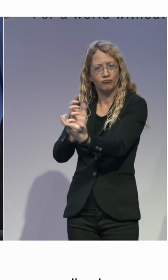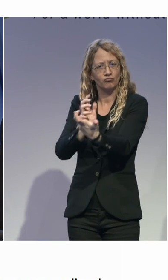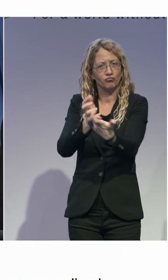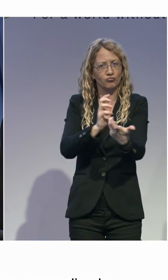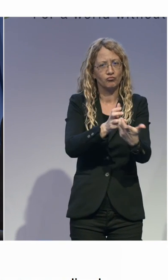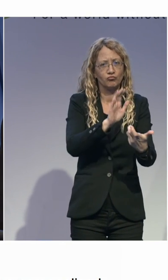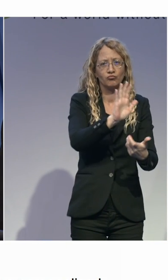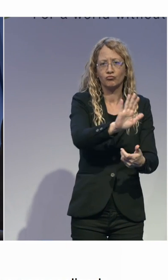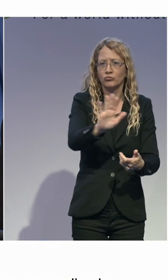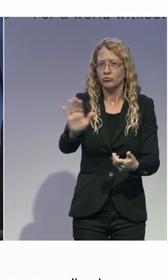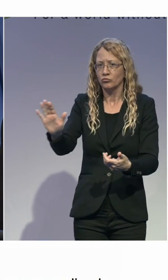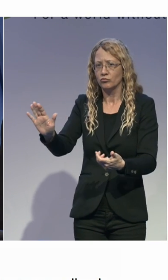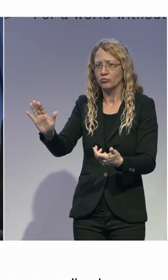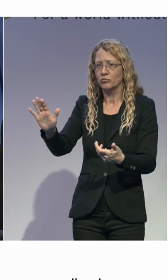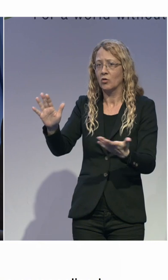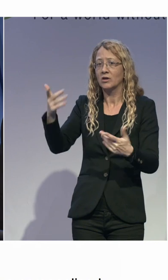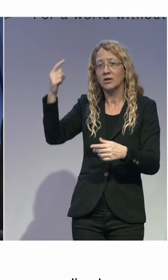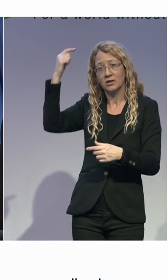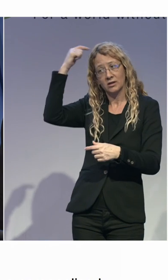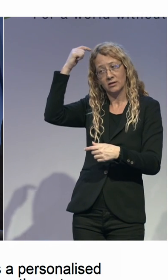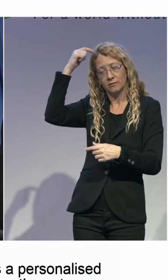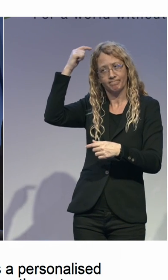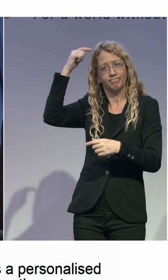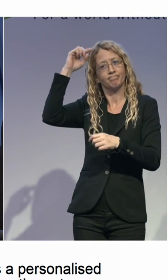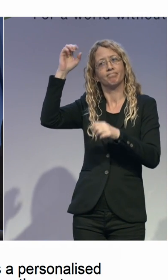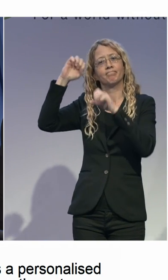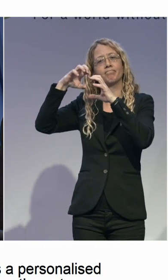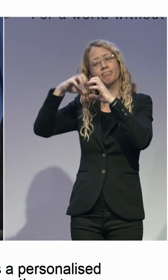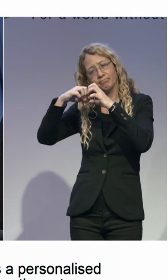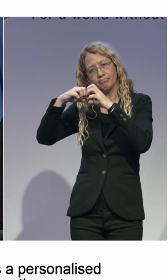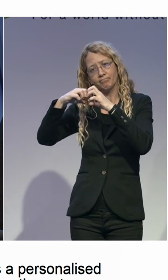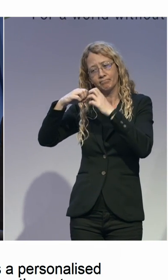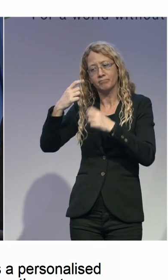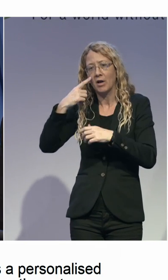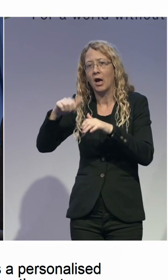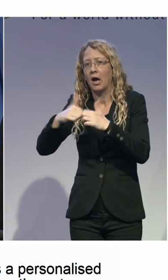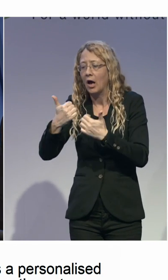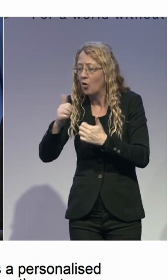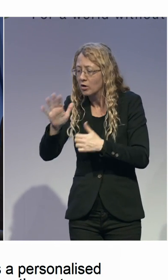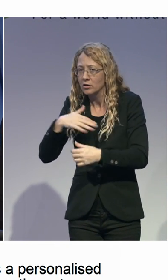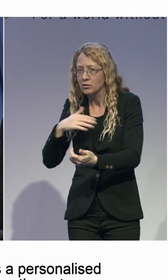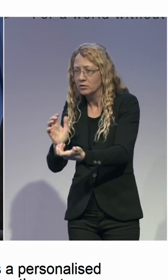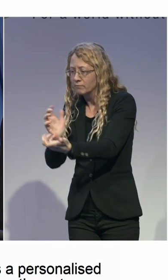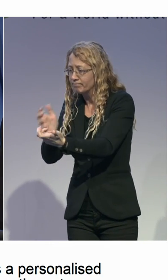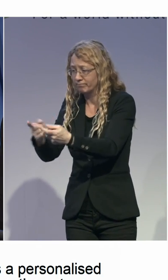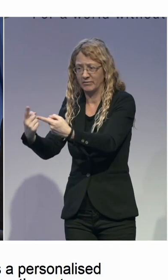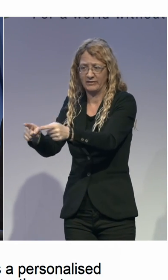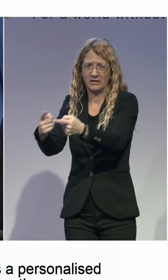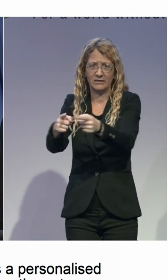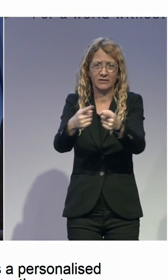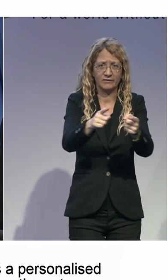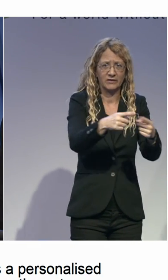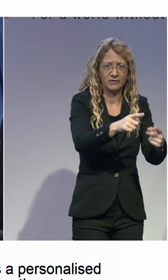different on different people, on different children. So, of course, we need to use a